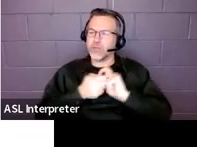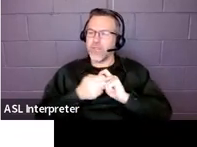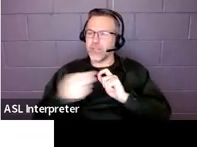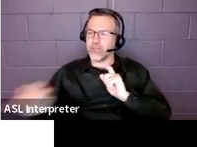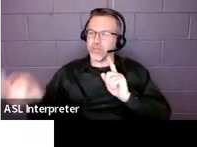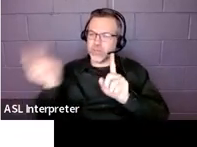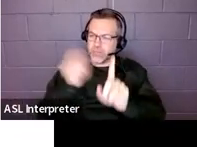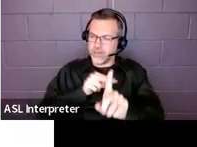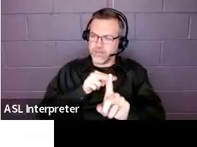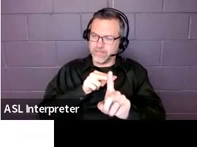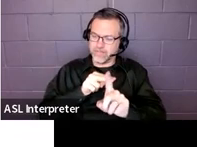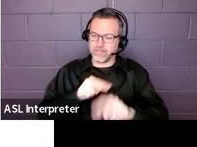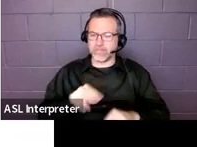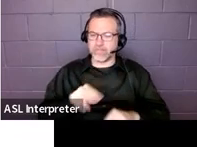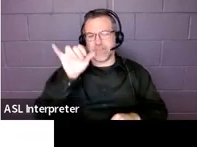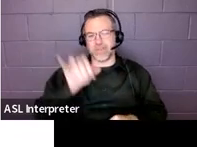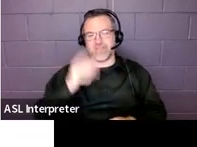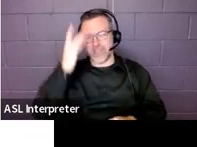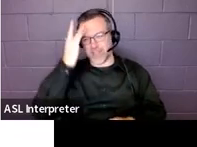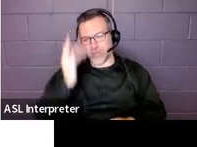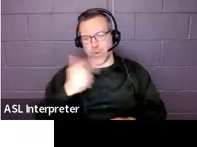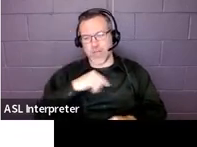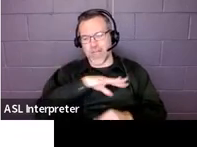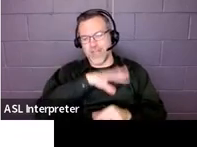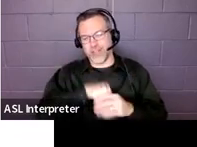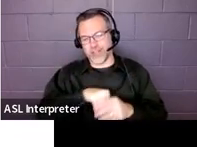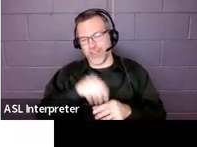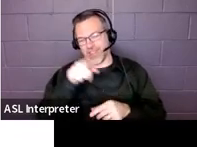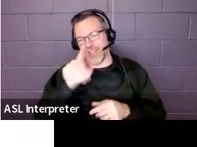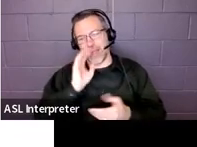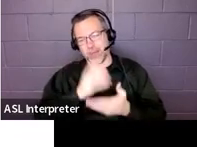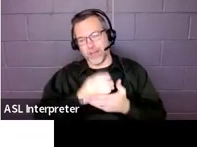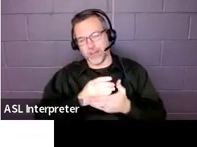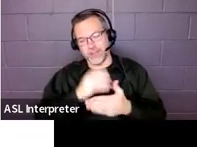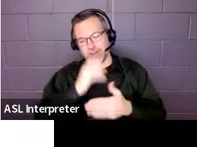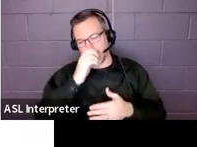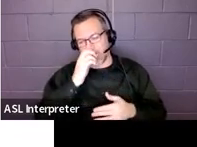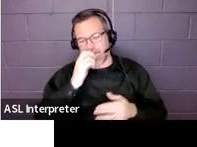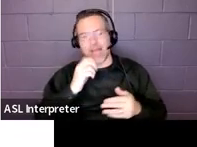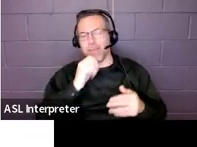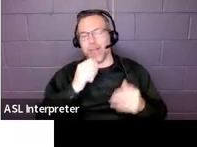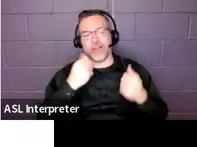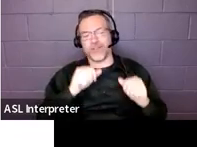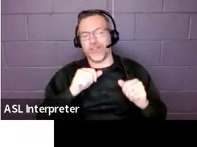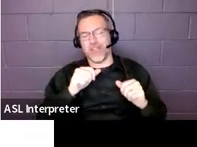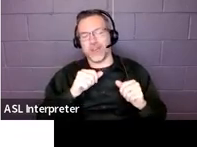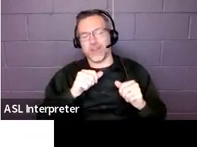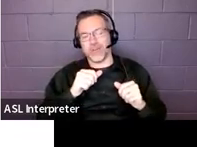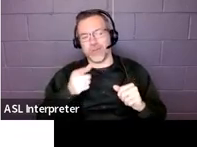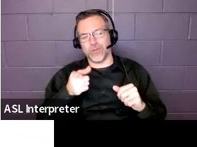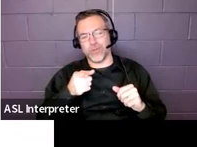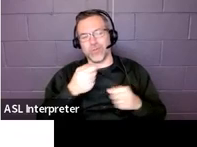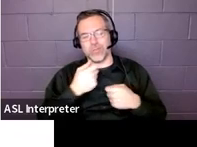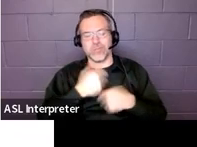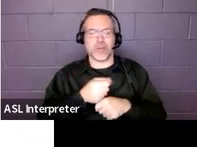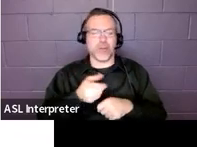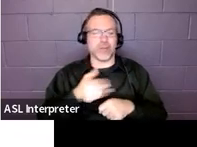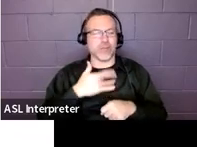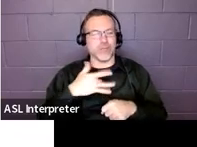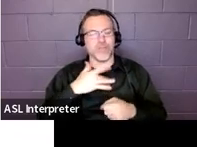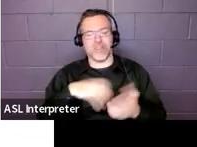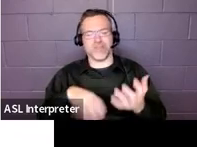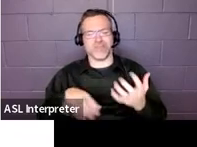So that's why I included this specific one. I promise you it was not to confuse you. So this